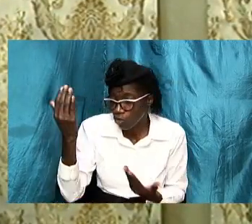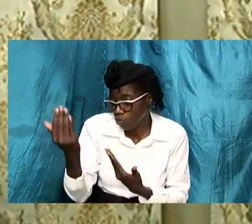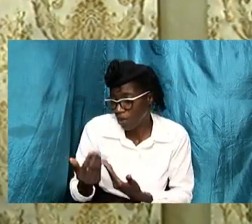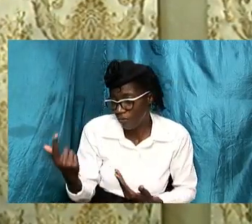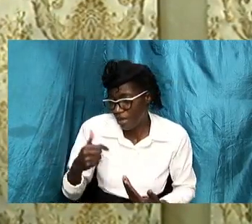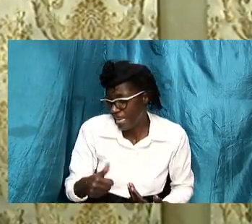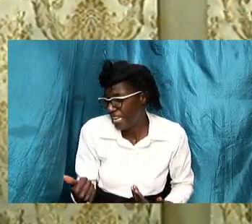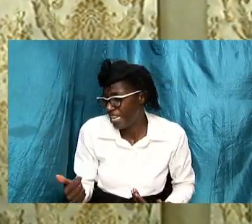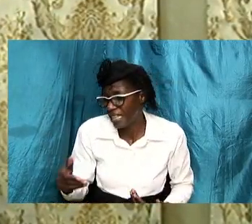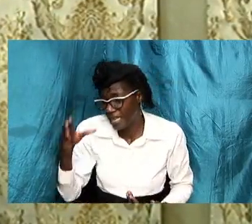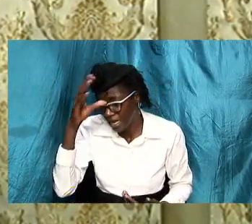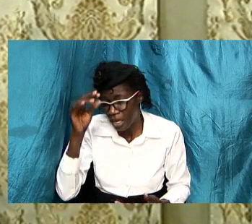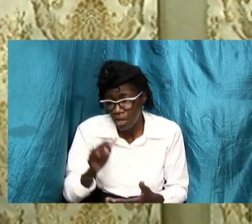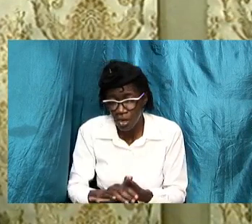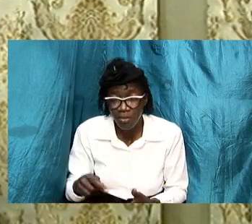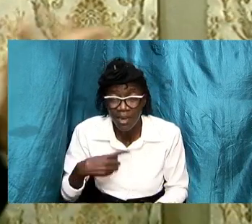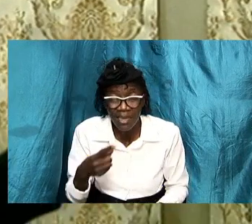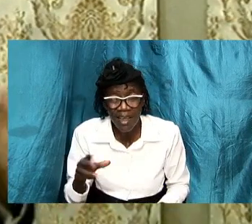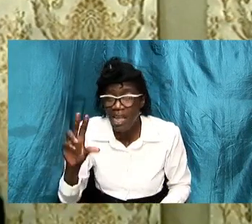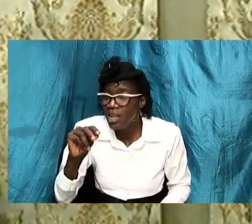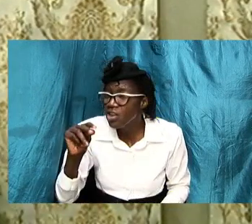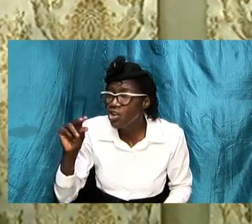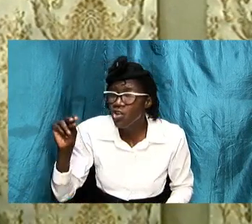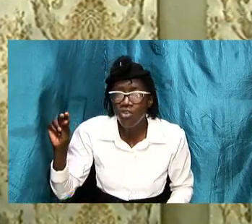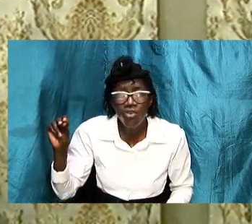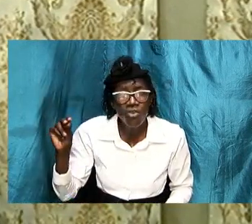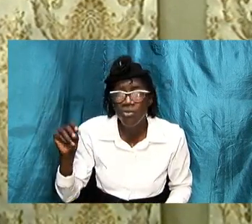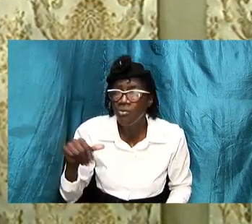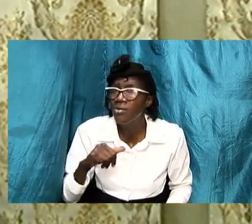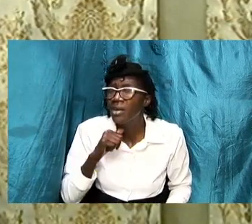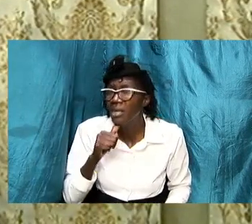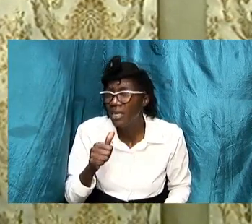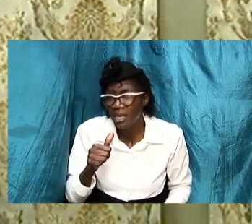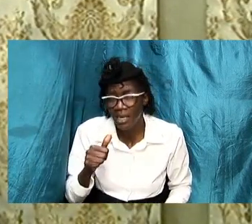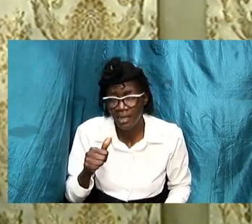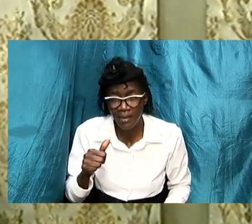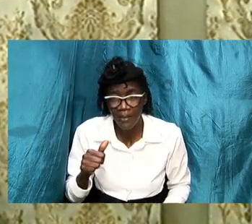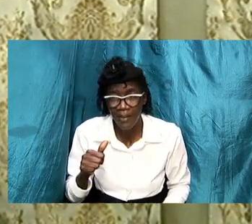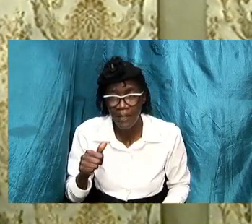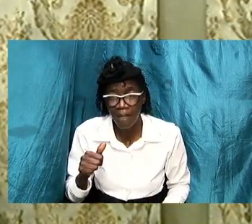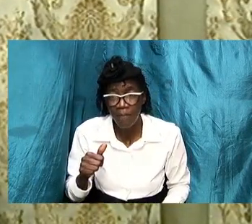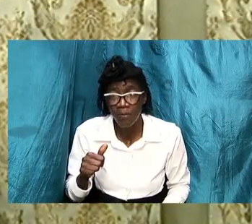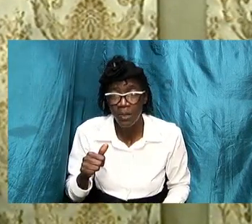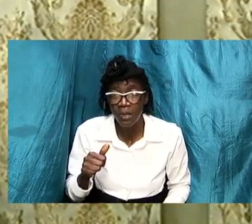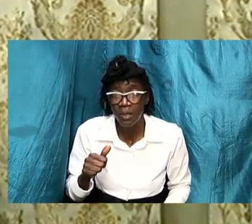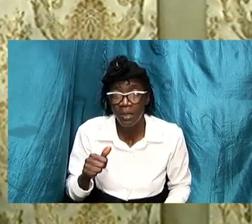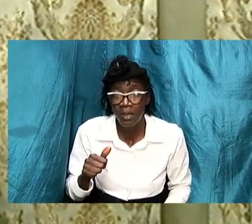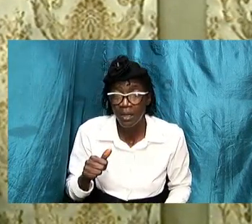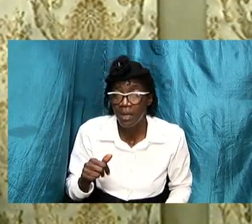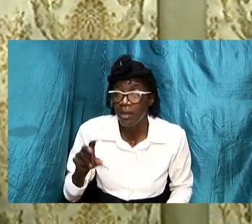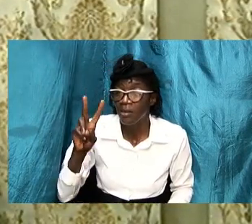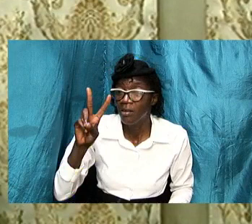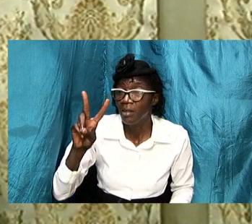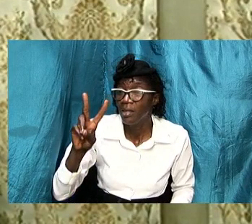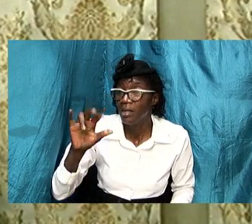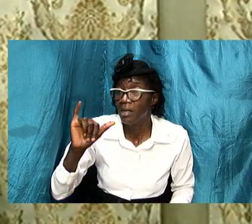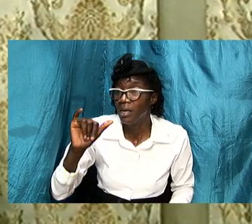husband says she do because she's submissive no no no that's that's not the virtuous woman that was never the intent of the bible